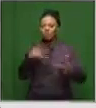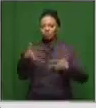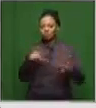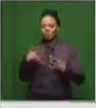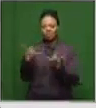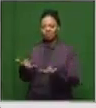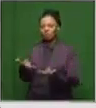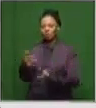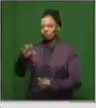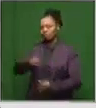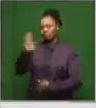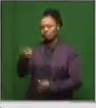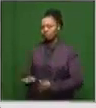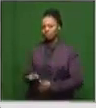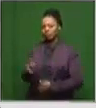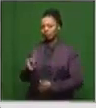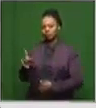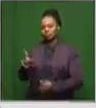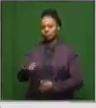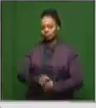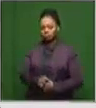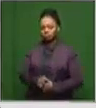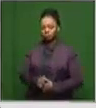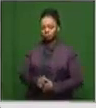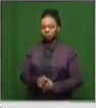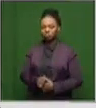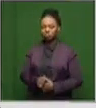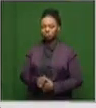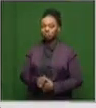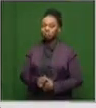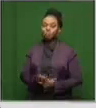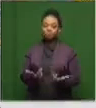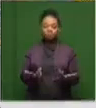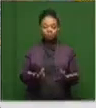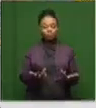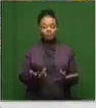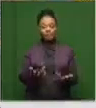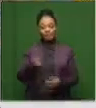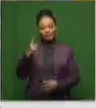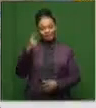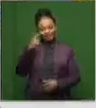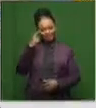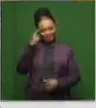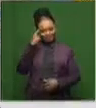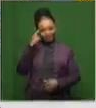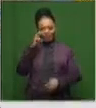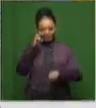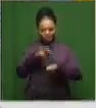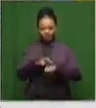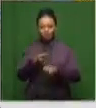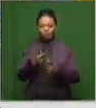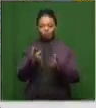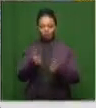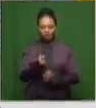with that regard. I think what we need to do is quickly take a very short break.